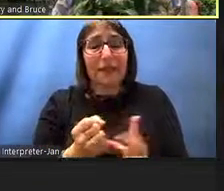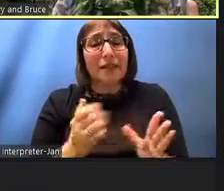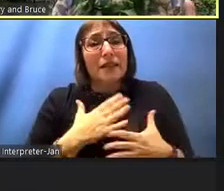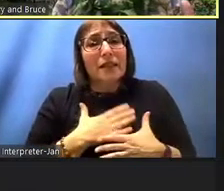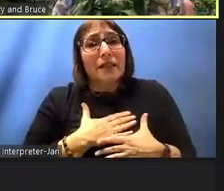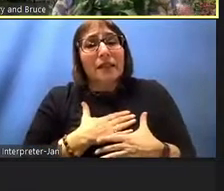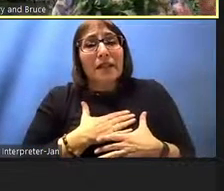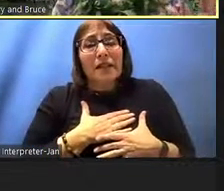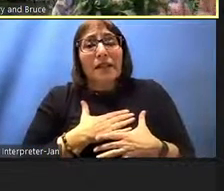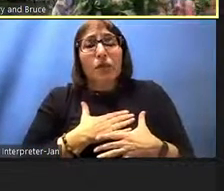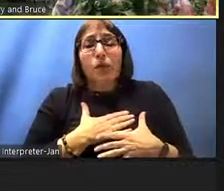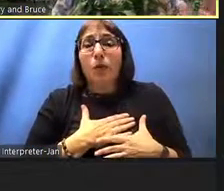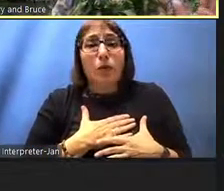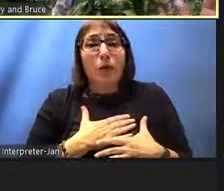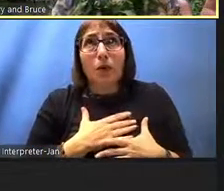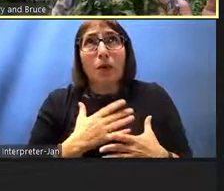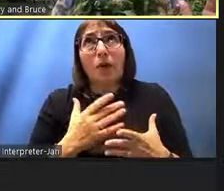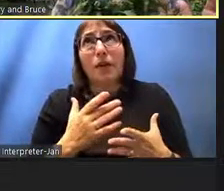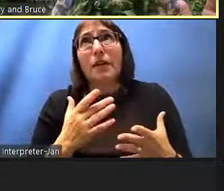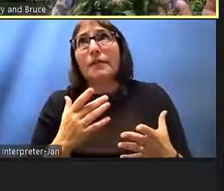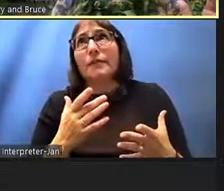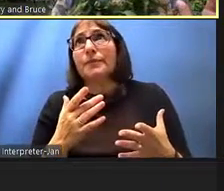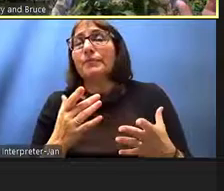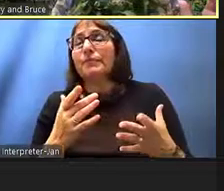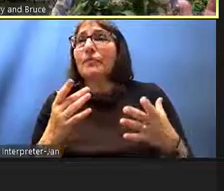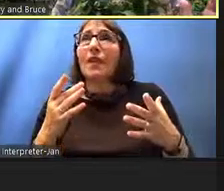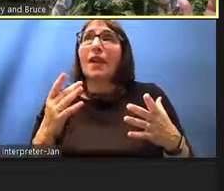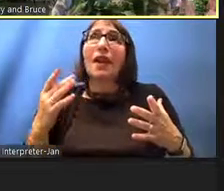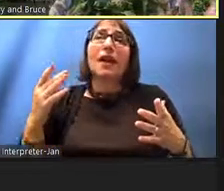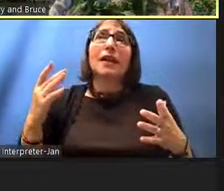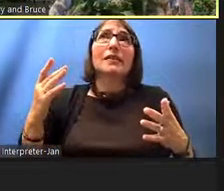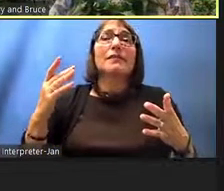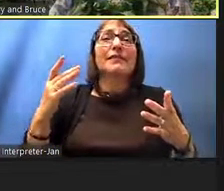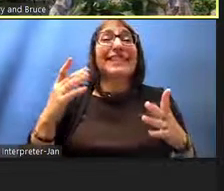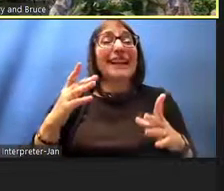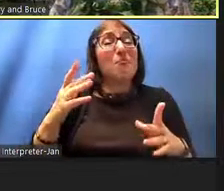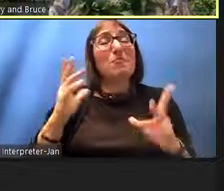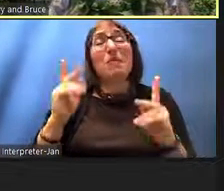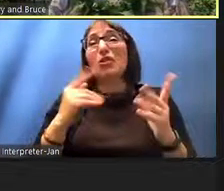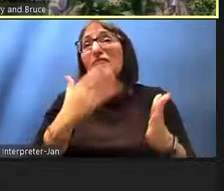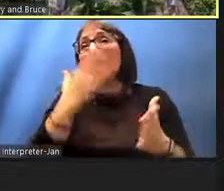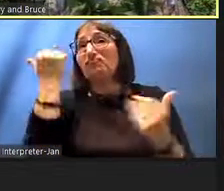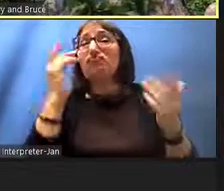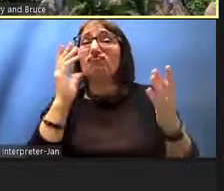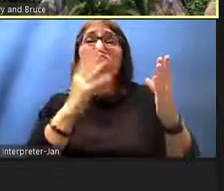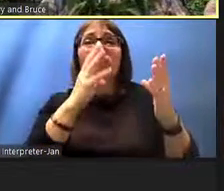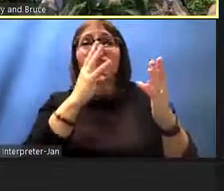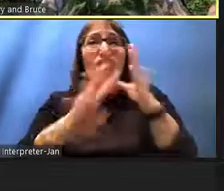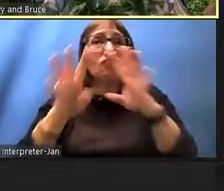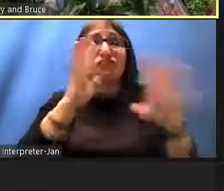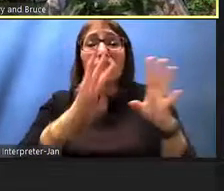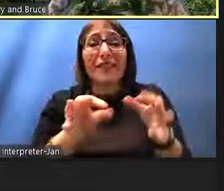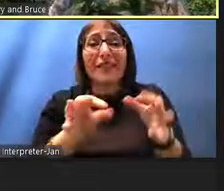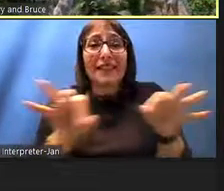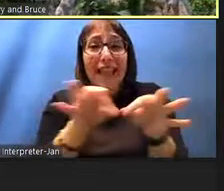consciousness after a while about our language and so you see some key words right in